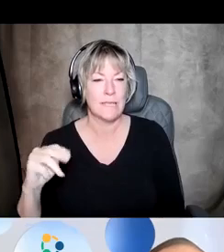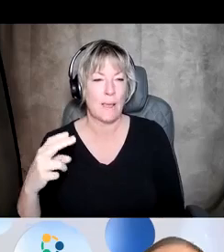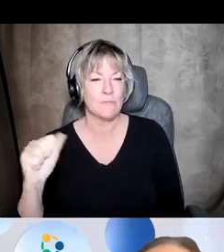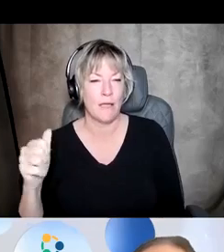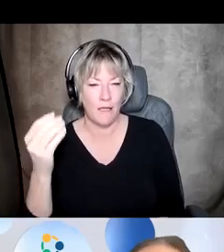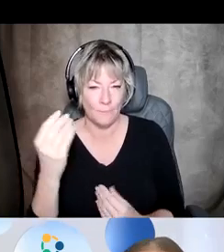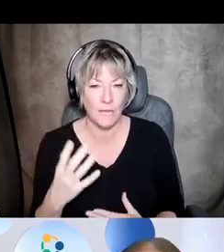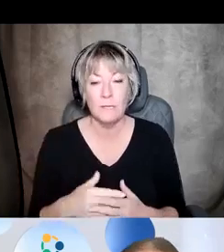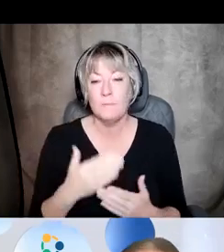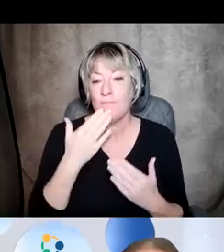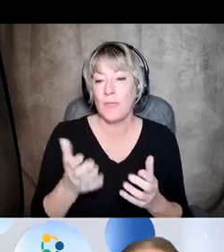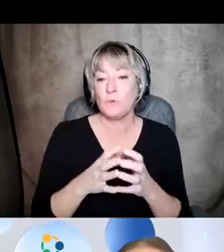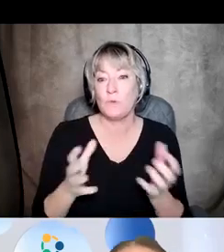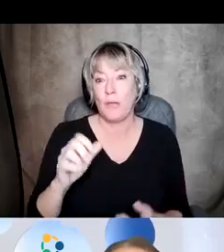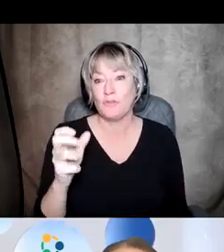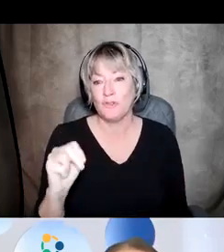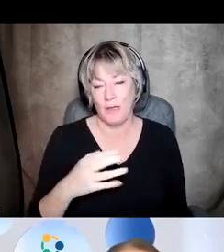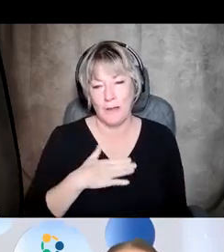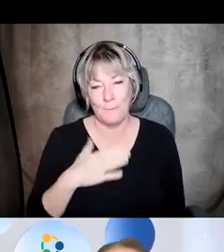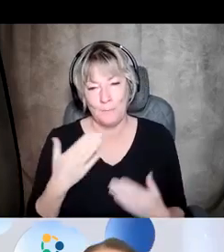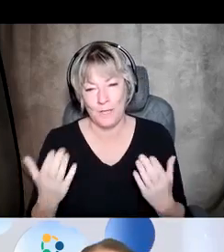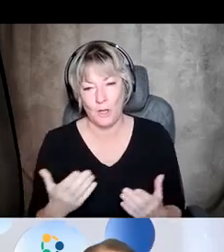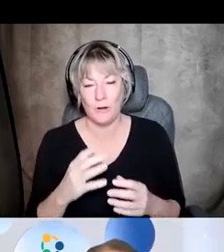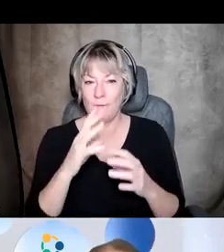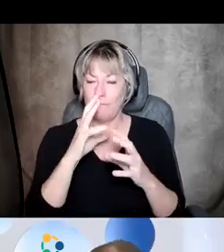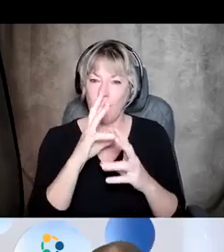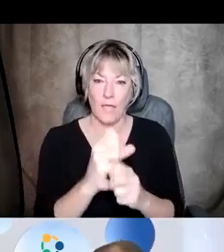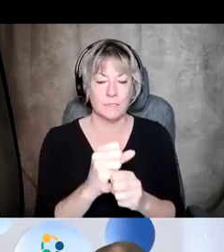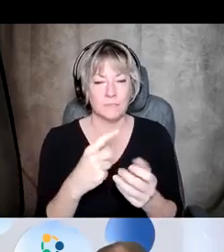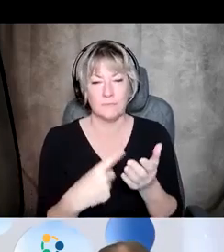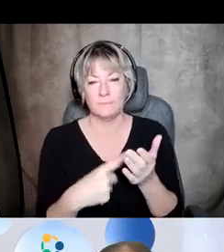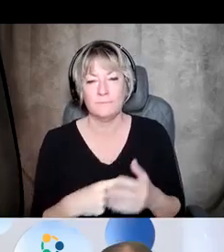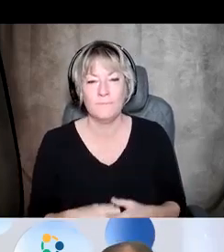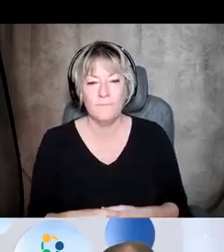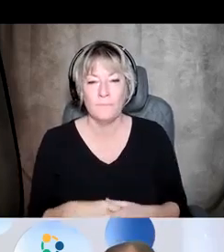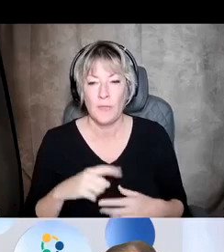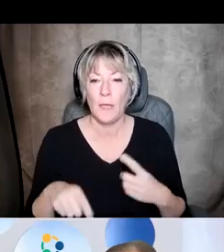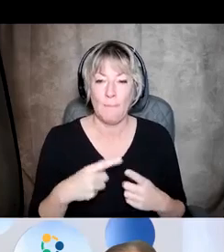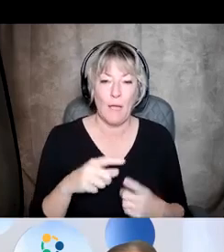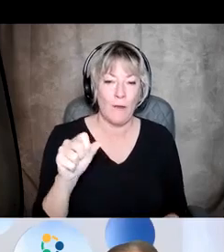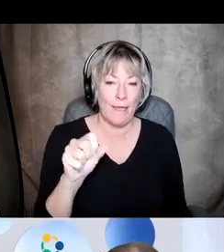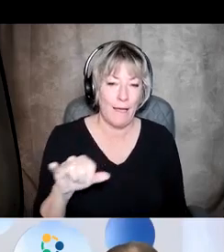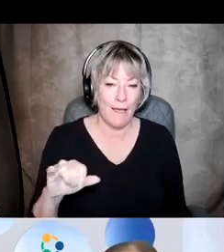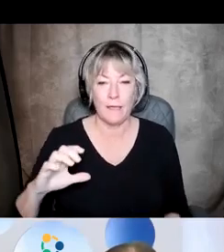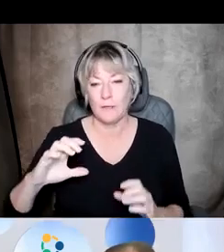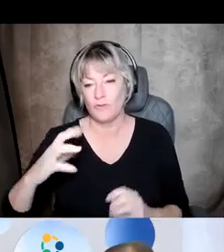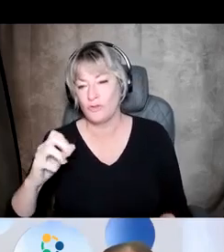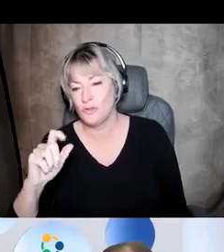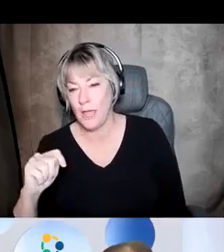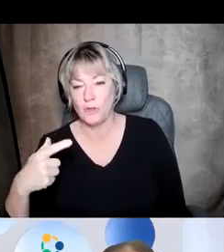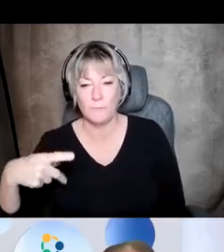Thank you so much, John. Glad to be with you. Fascinating discussion about AI chat GBT.